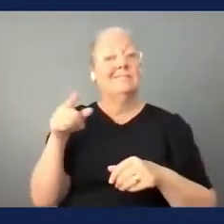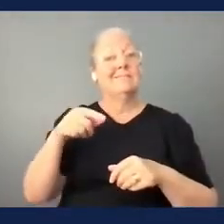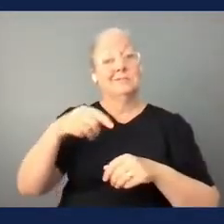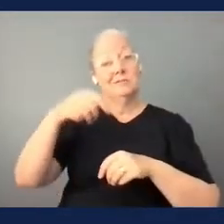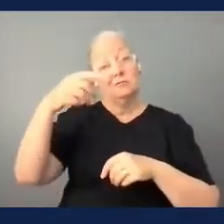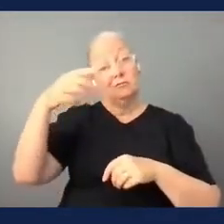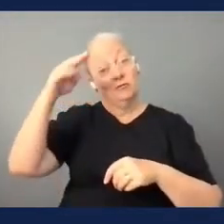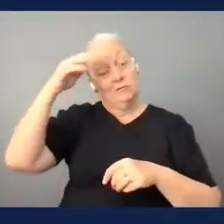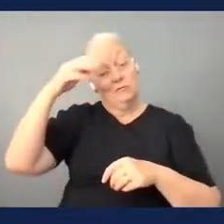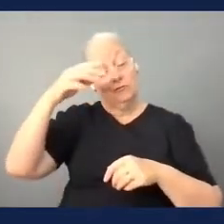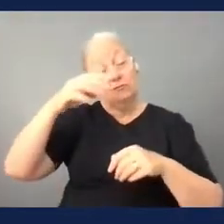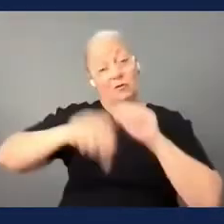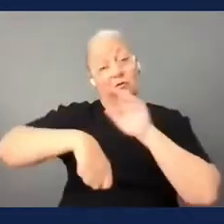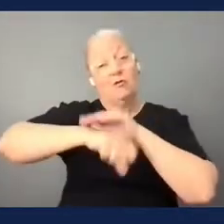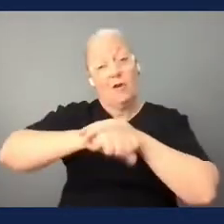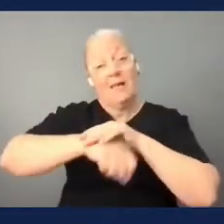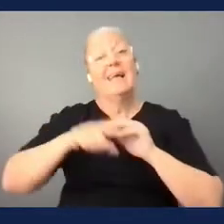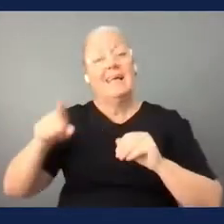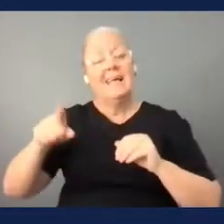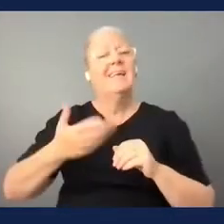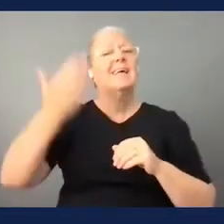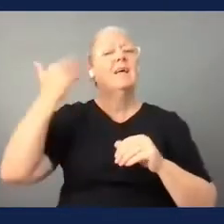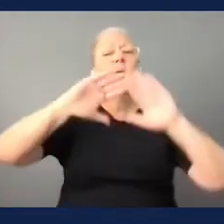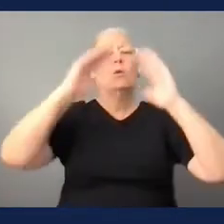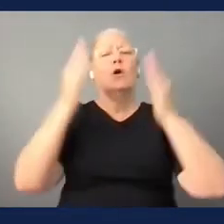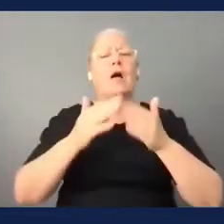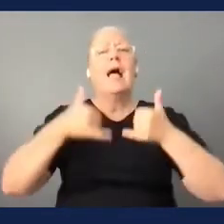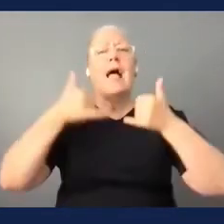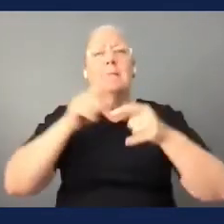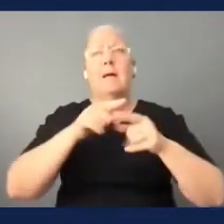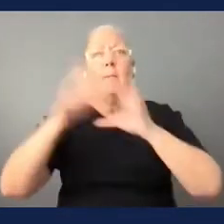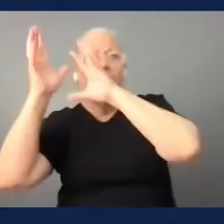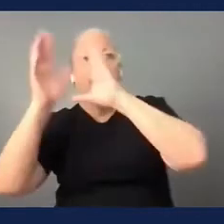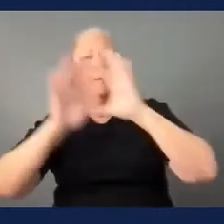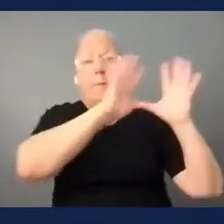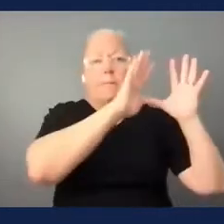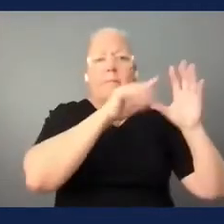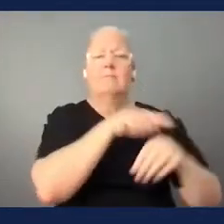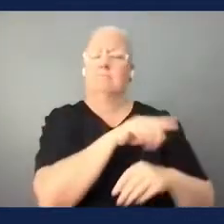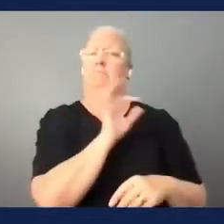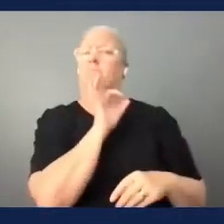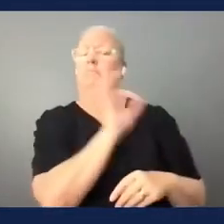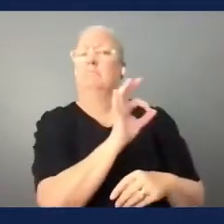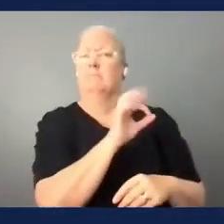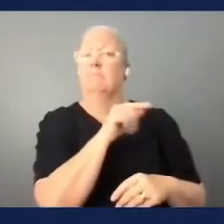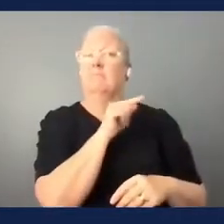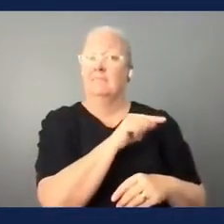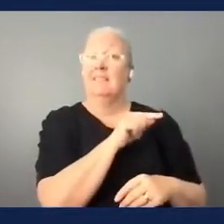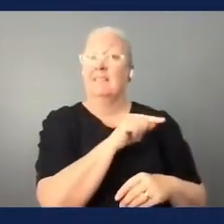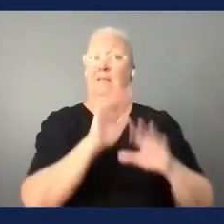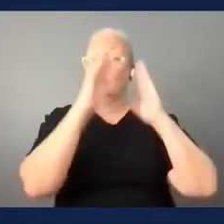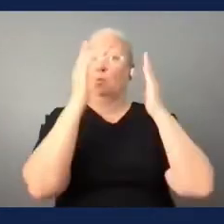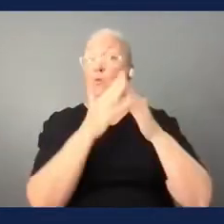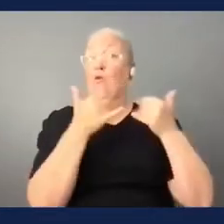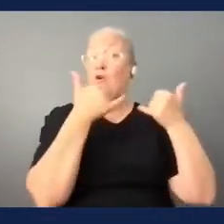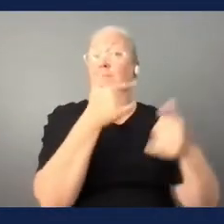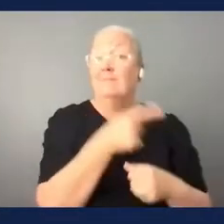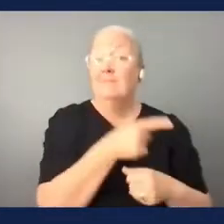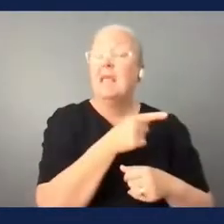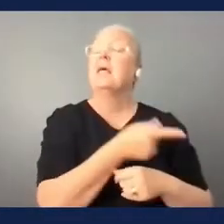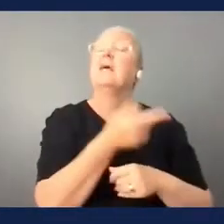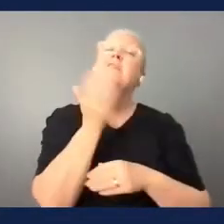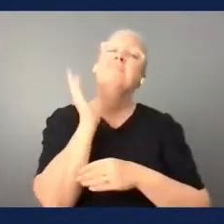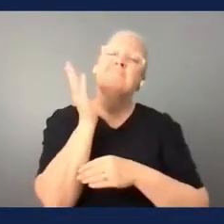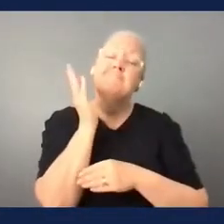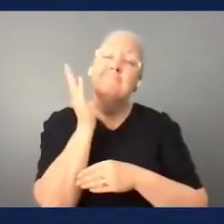saved a couple of penalties in the world cup we won't go into that i suppose but anyway uh he spoke and we whatever but a person with dementia came on